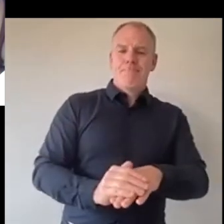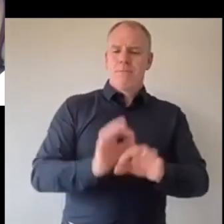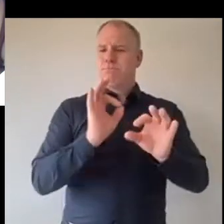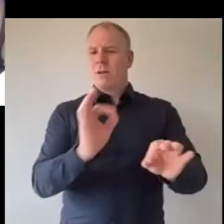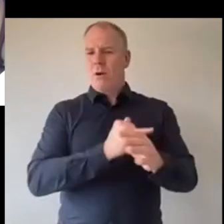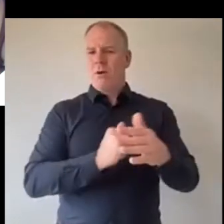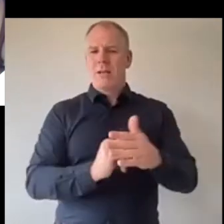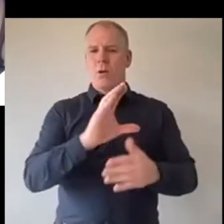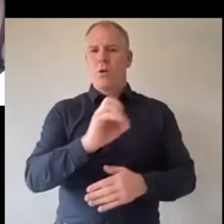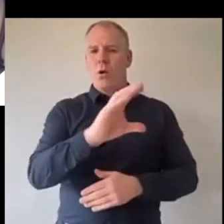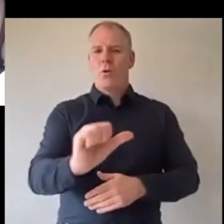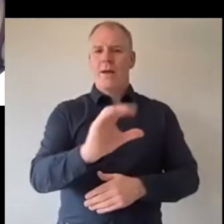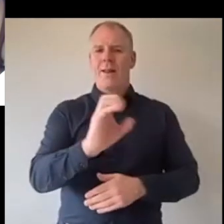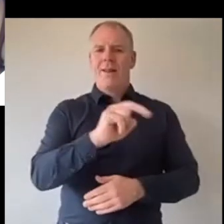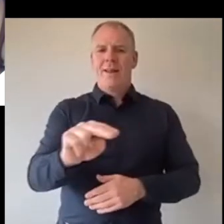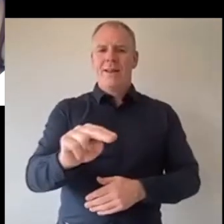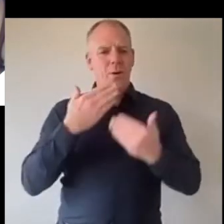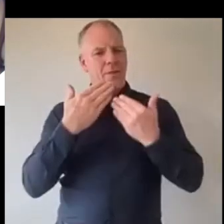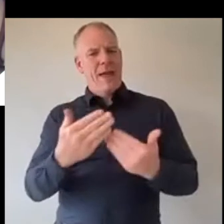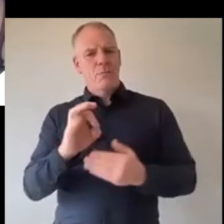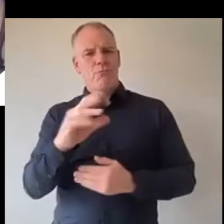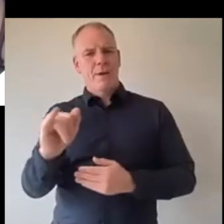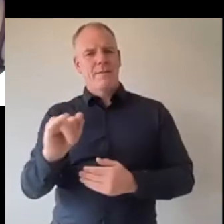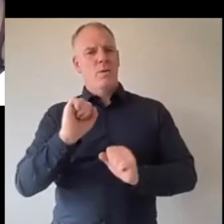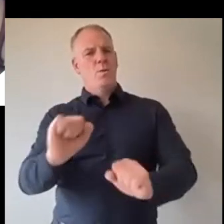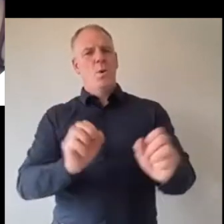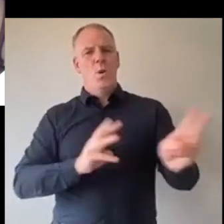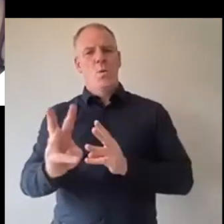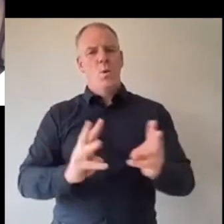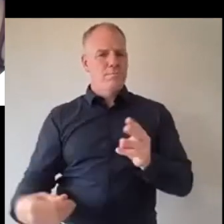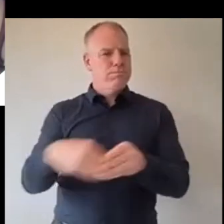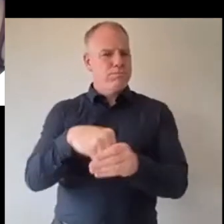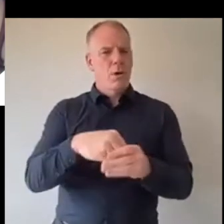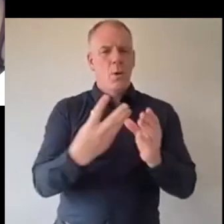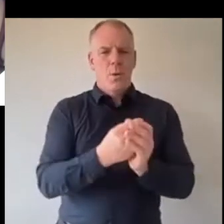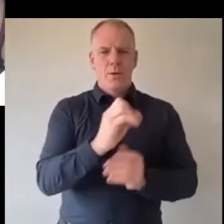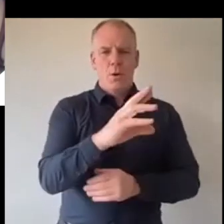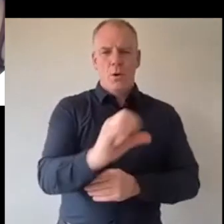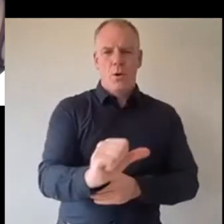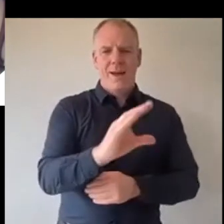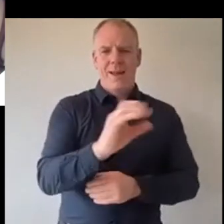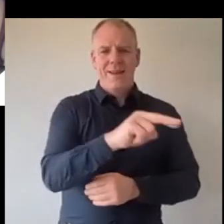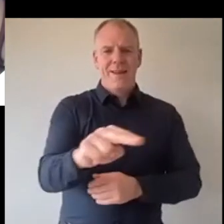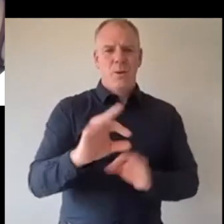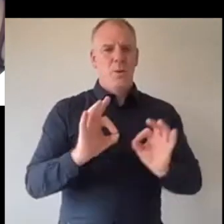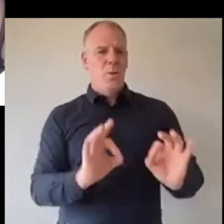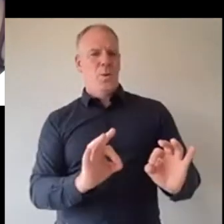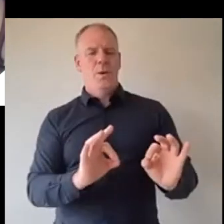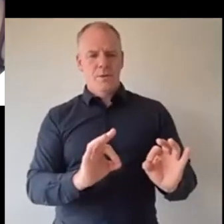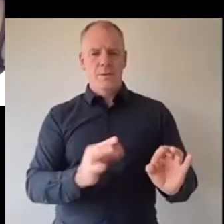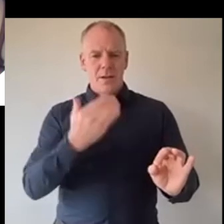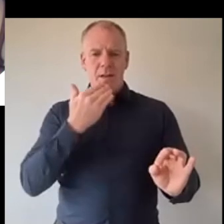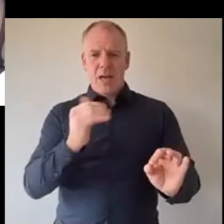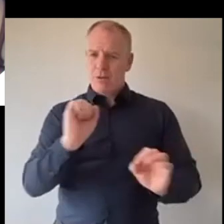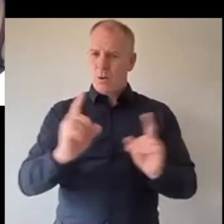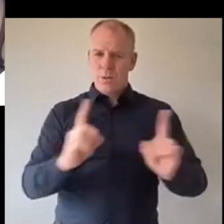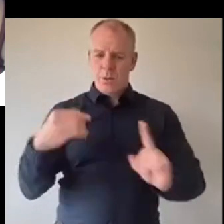organization so thank you so much grace for uh for contributing to them and and helping them so and uh thank you for all that